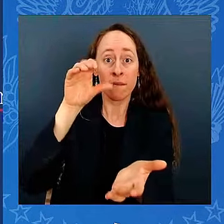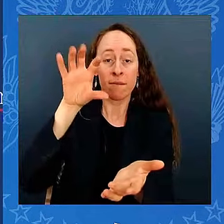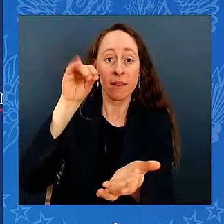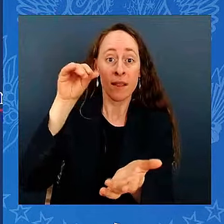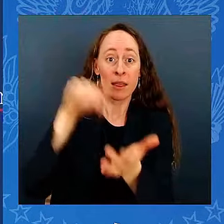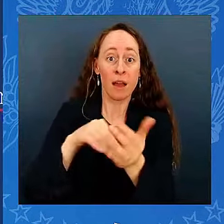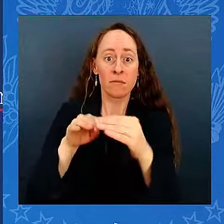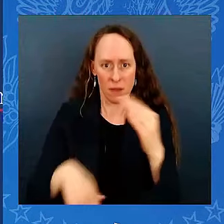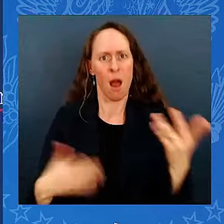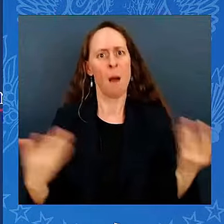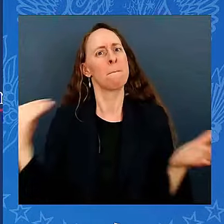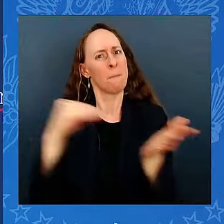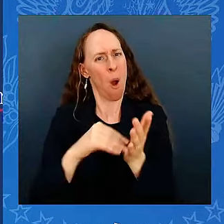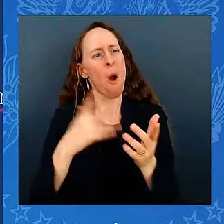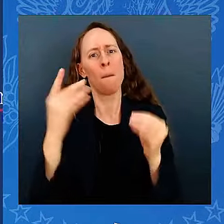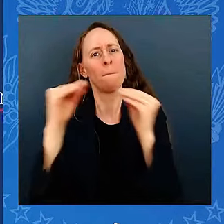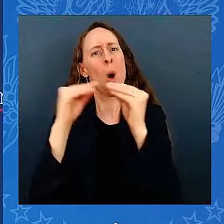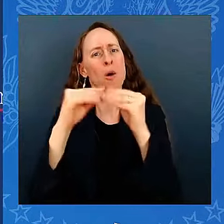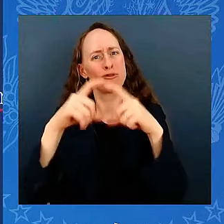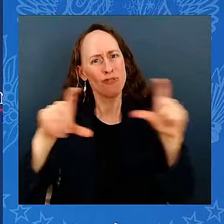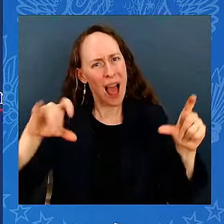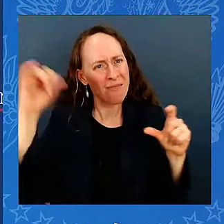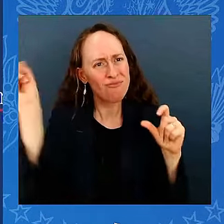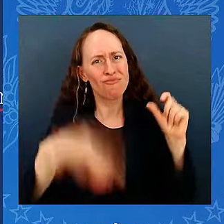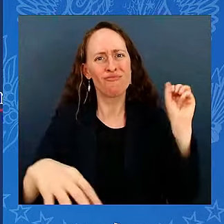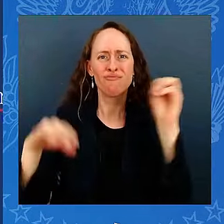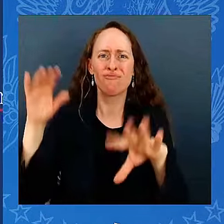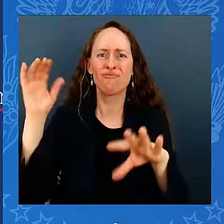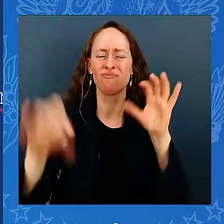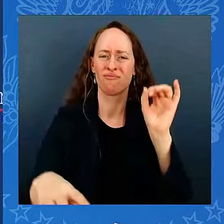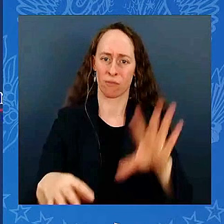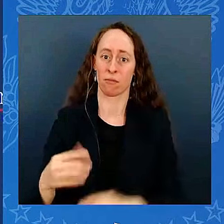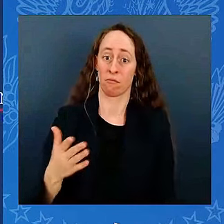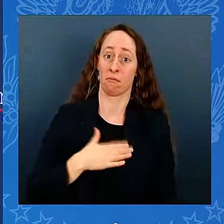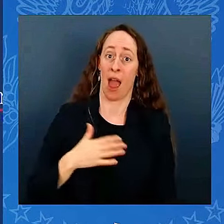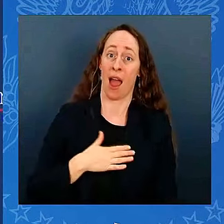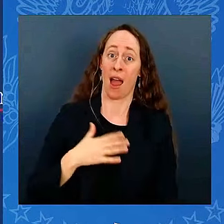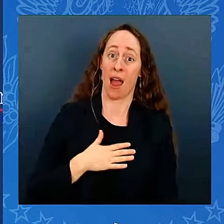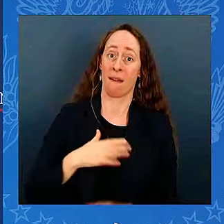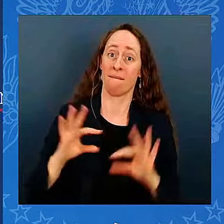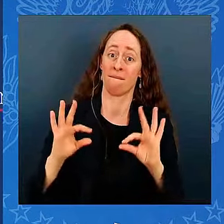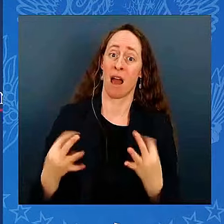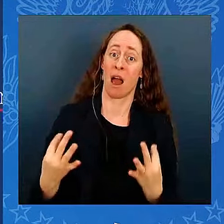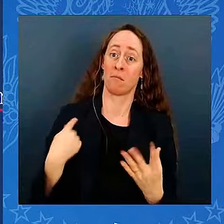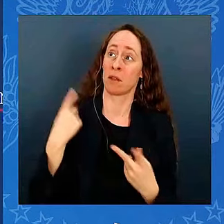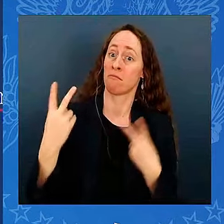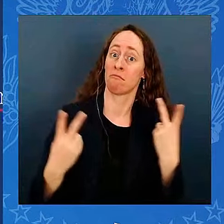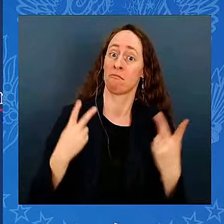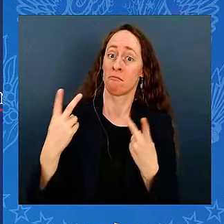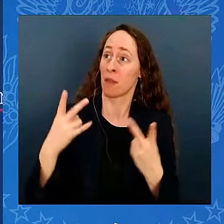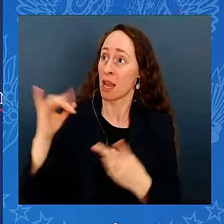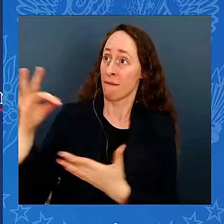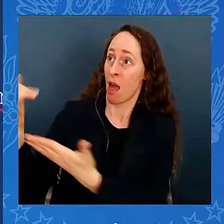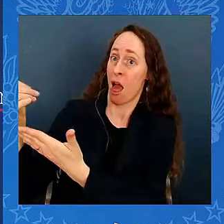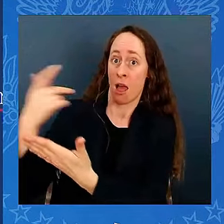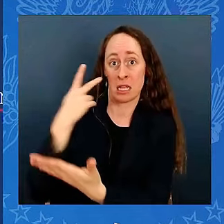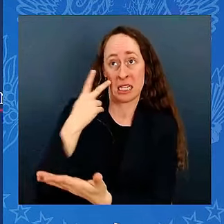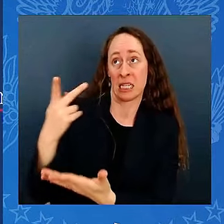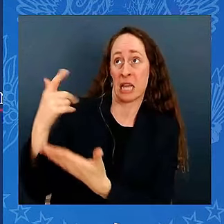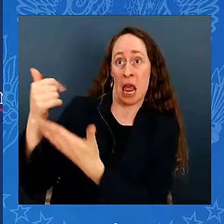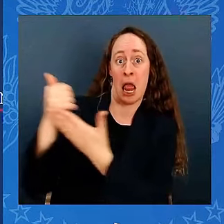families like the one I grew up and many of you grew up in, that is a game changer. That saved people's sense of being.